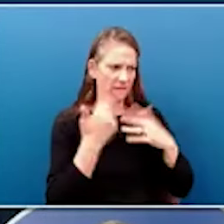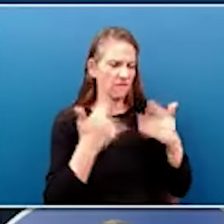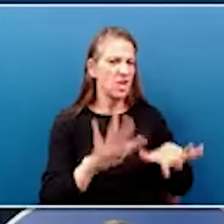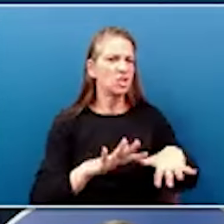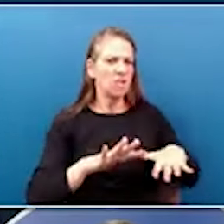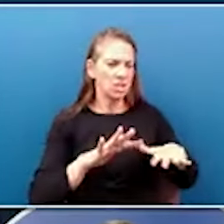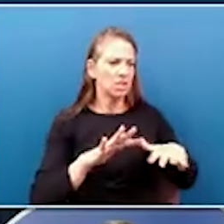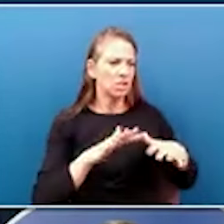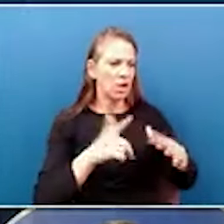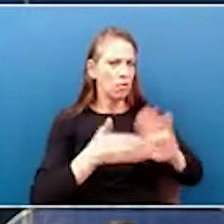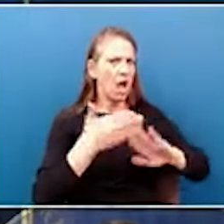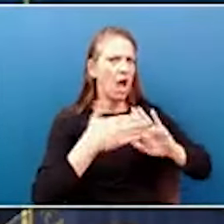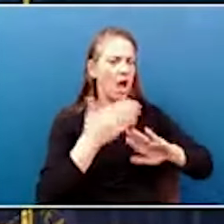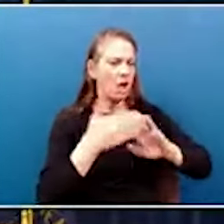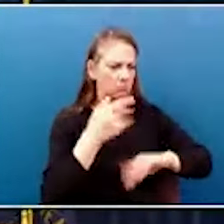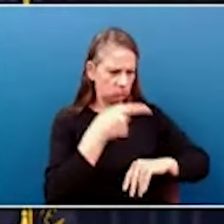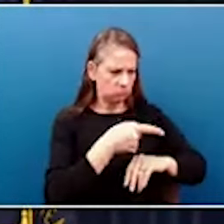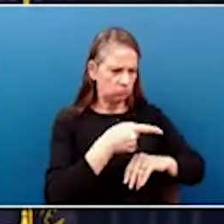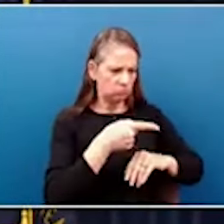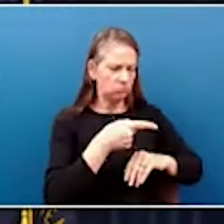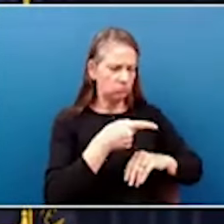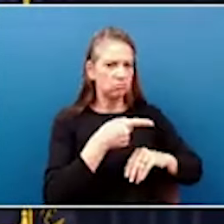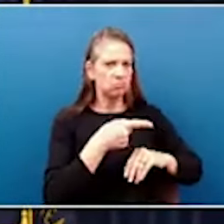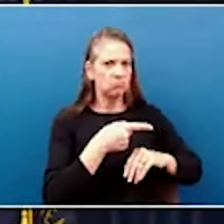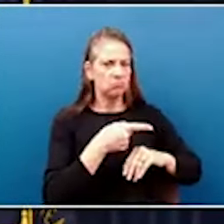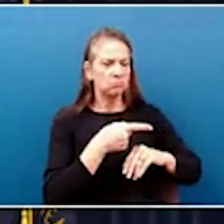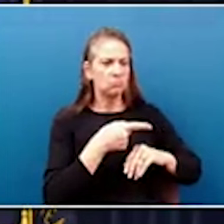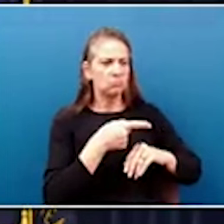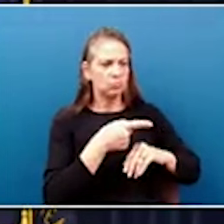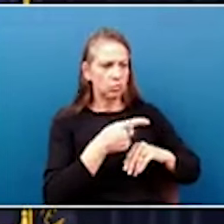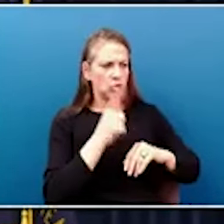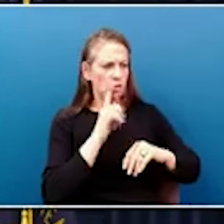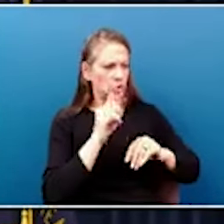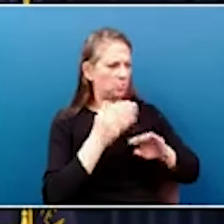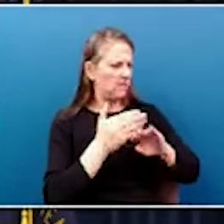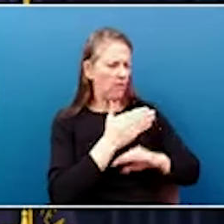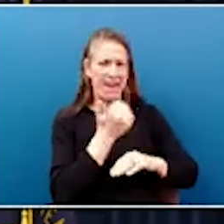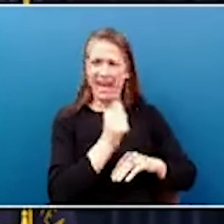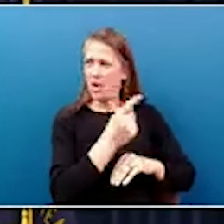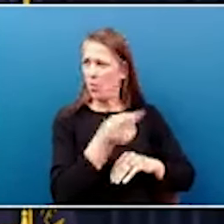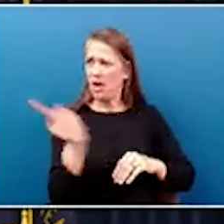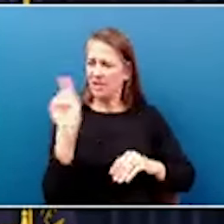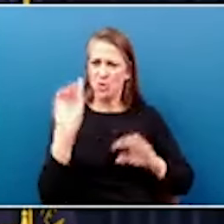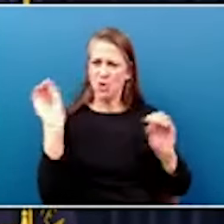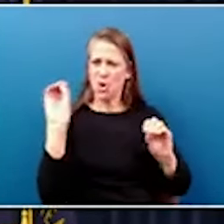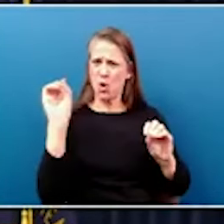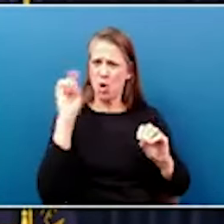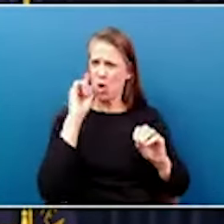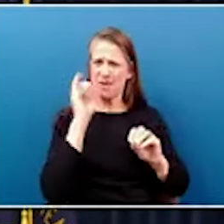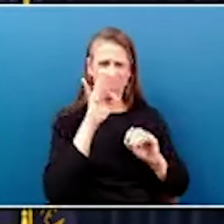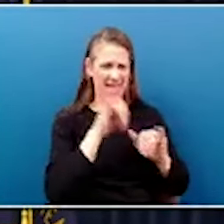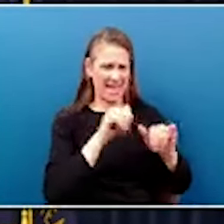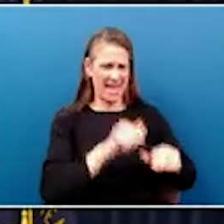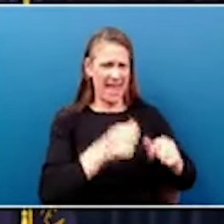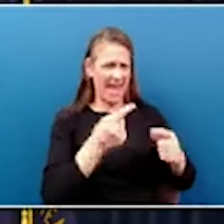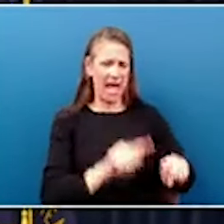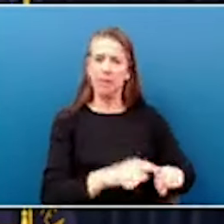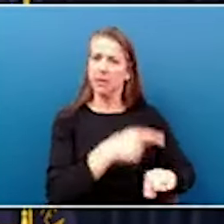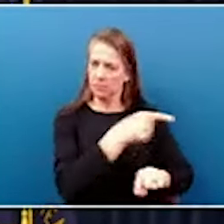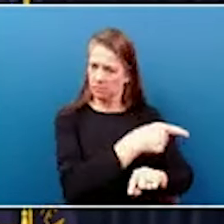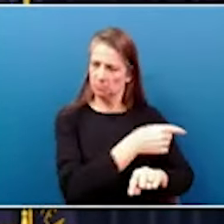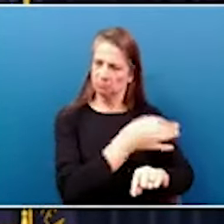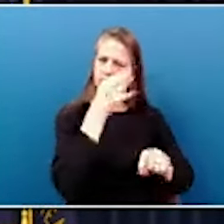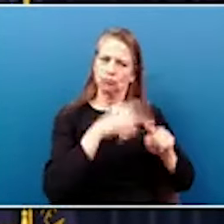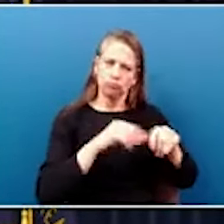going to operate months before anyone in their industry had ever heard of it being possible. That's what this type of investment,